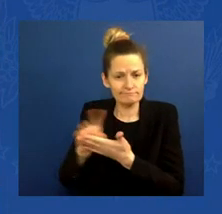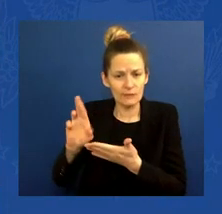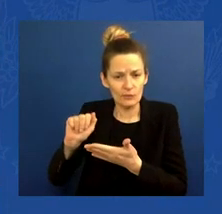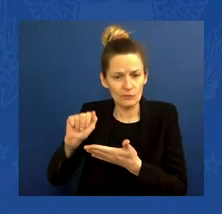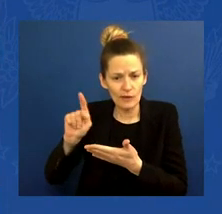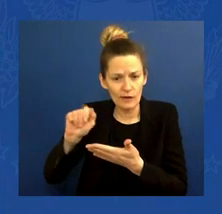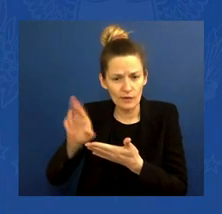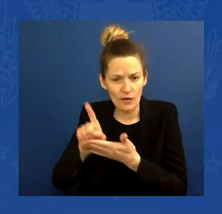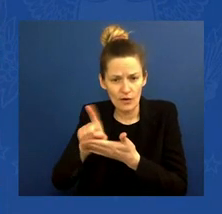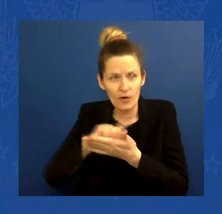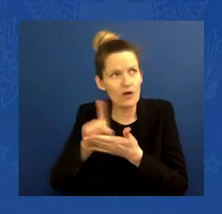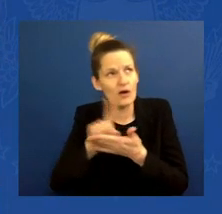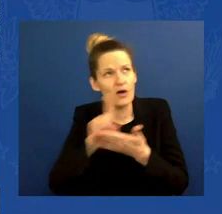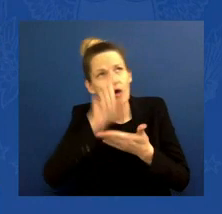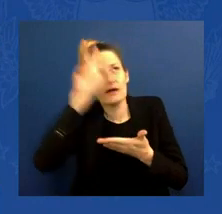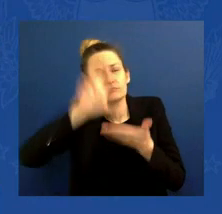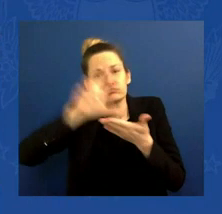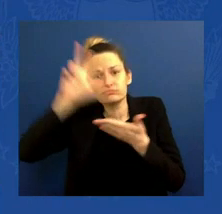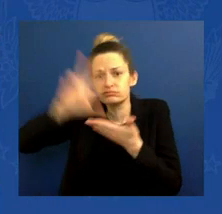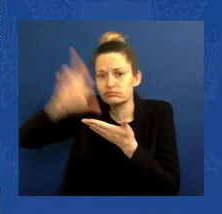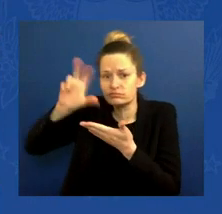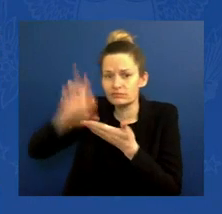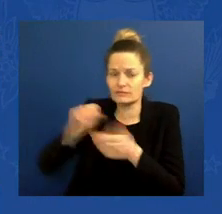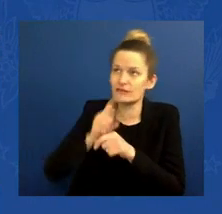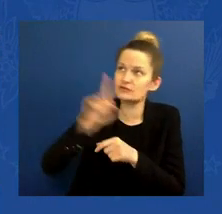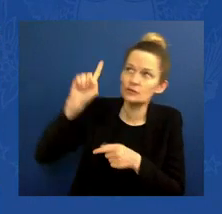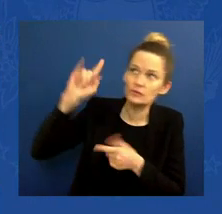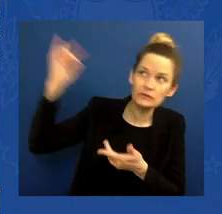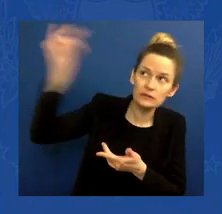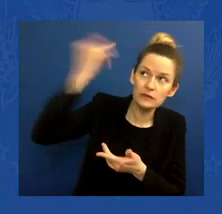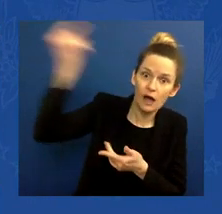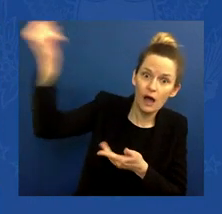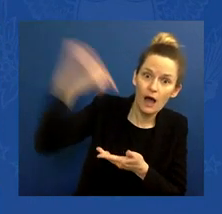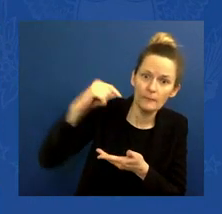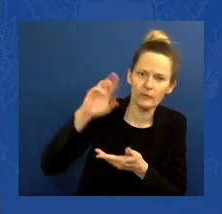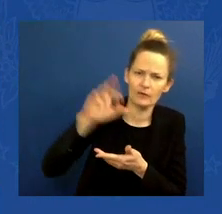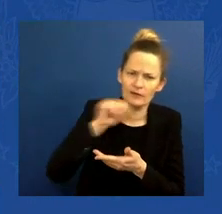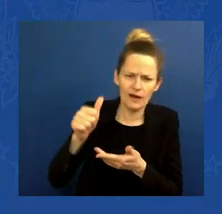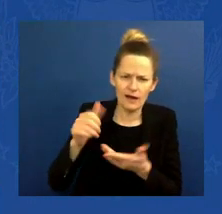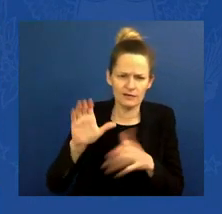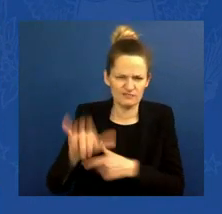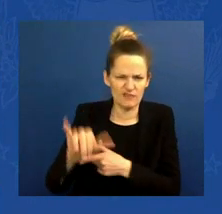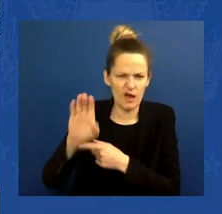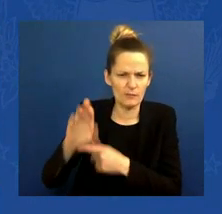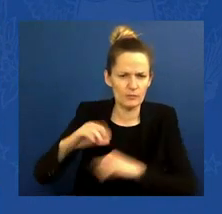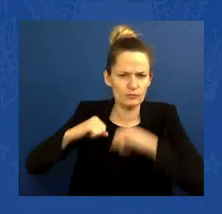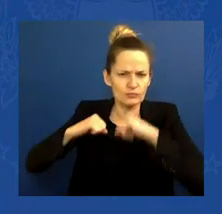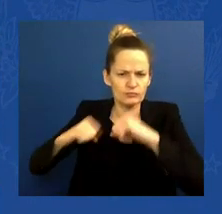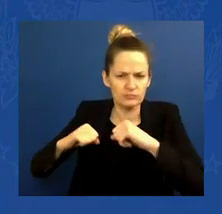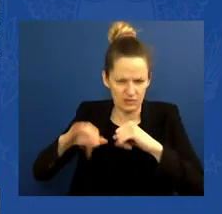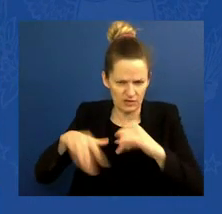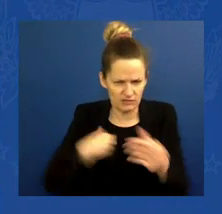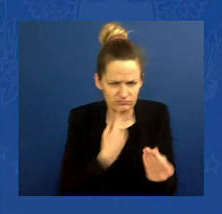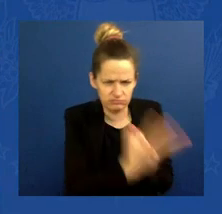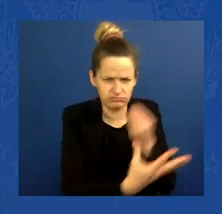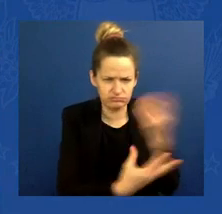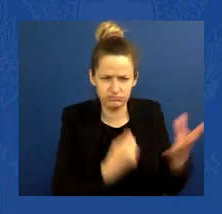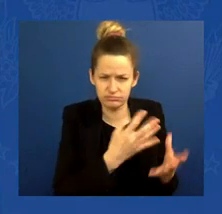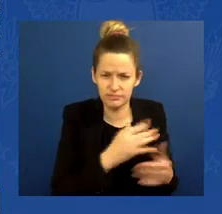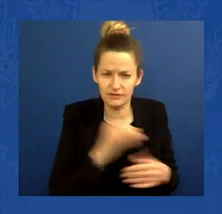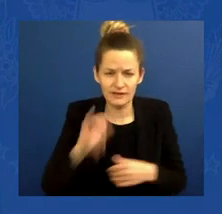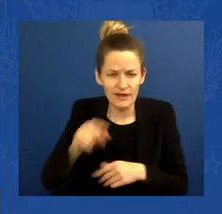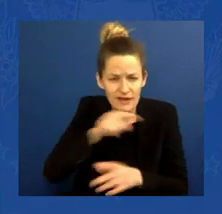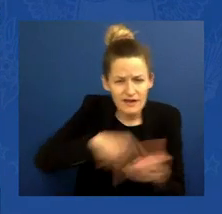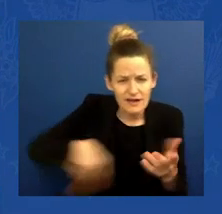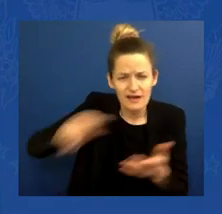equipment and tactical gear, satellite imagery and analysis capacity. And it's clearly helped Ukraine